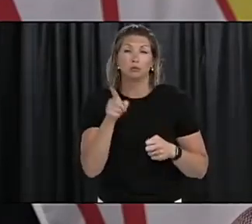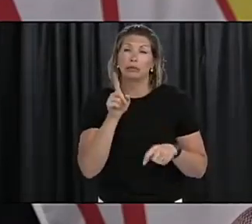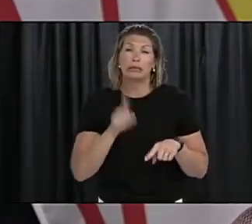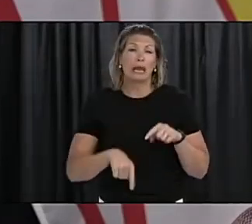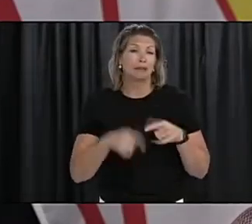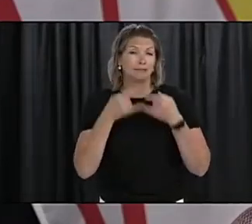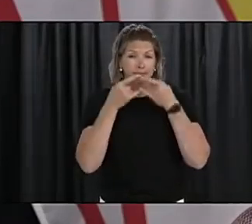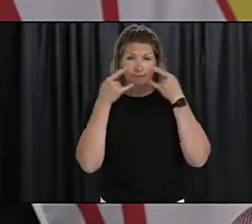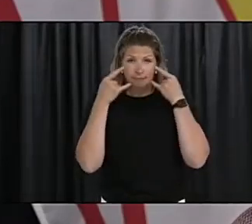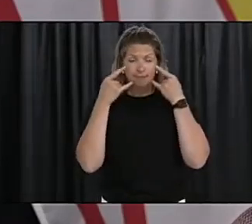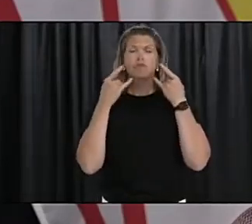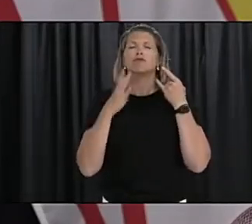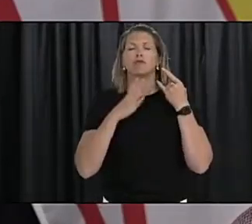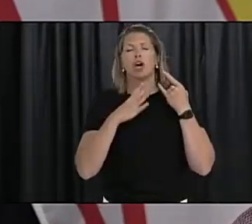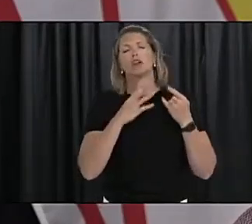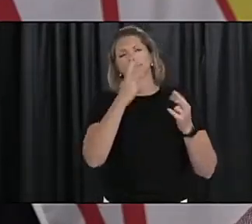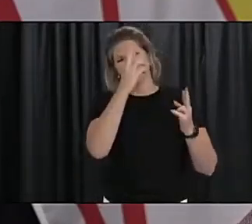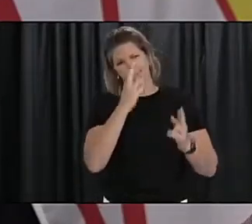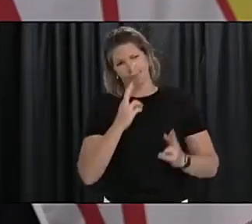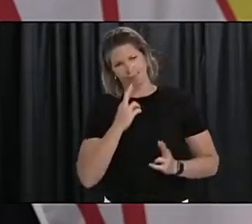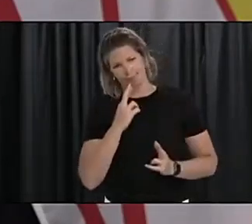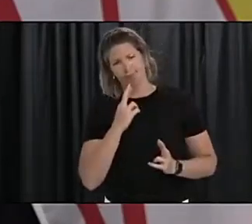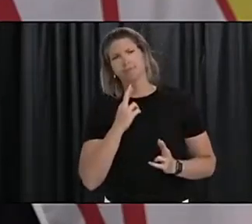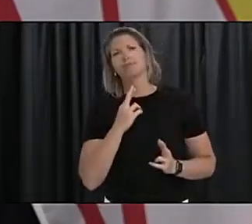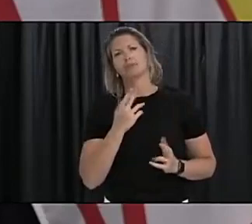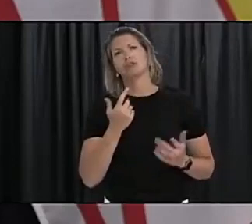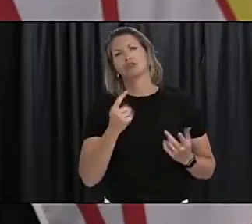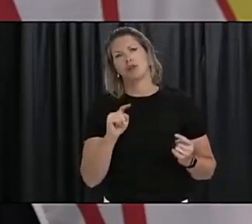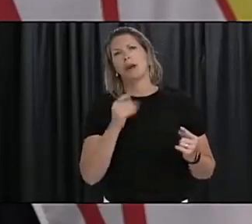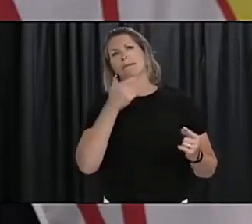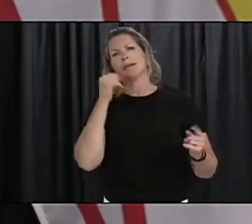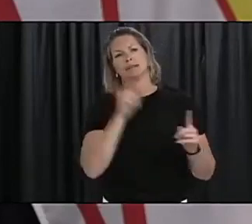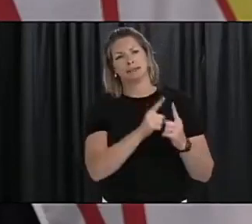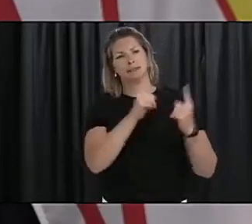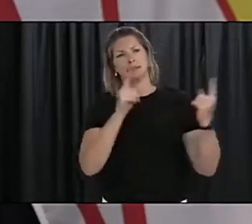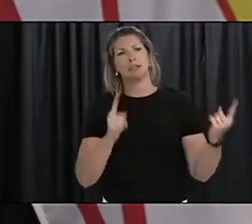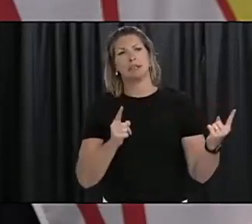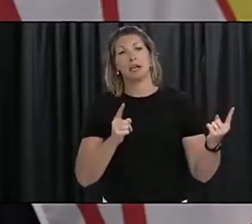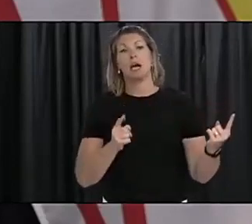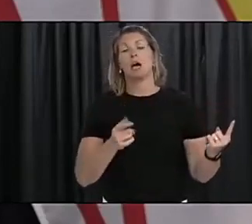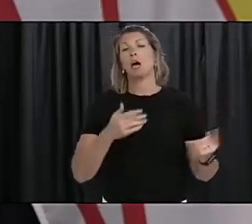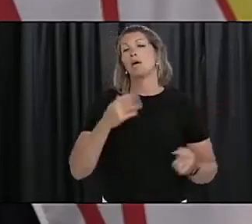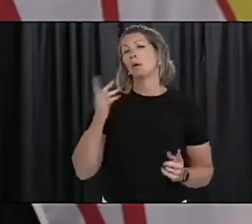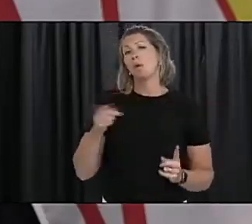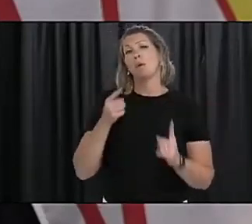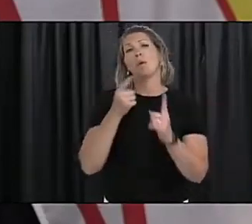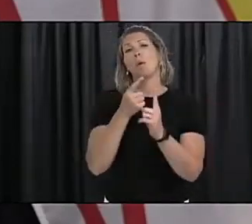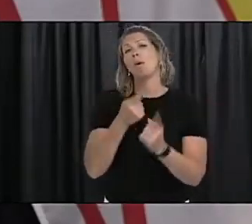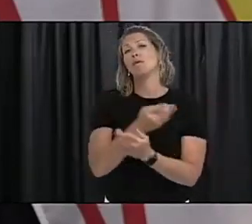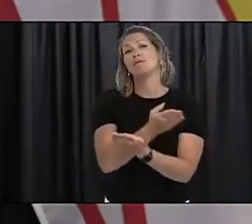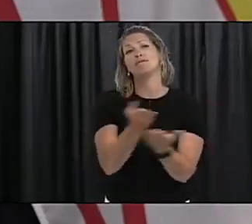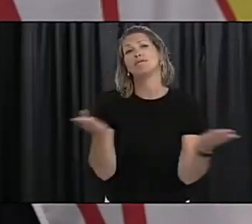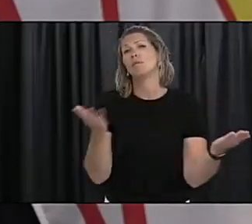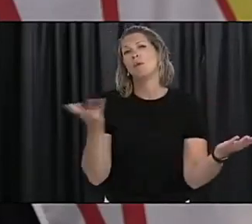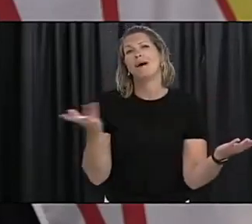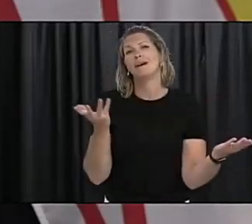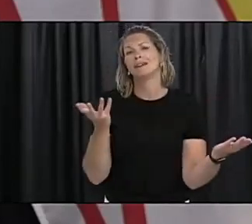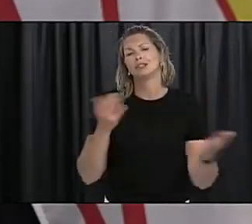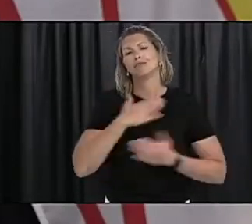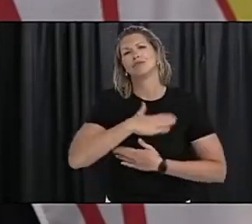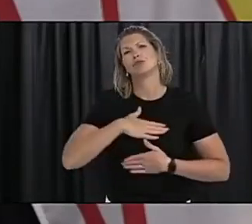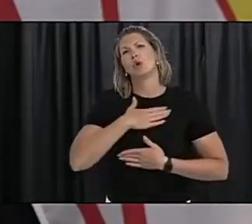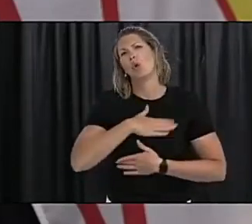those around you. We want you to enjoy your summer outings as best you can and learn to adjust to a new normal together.